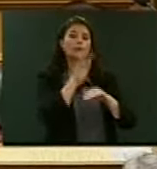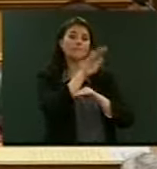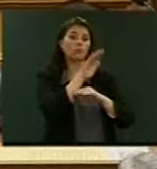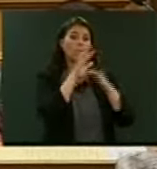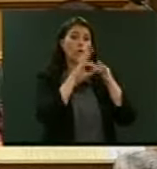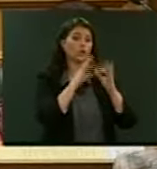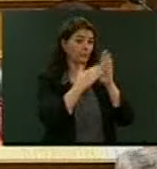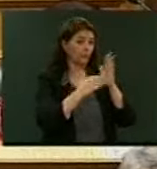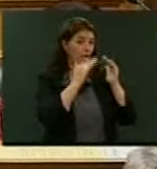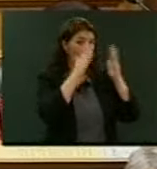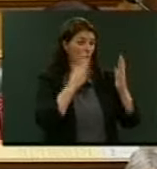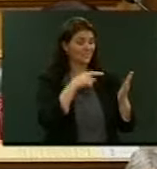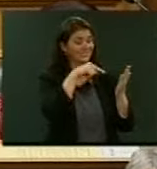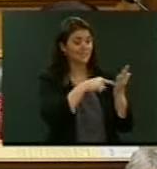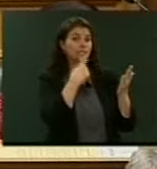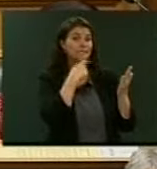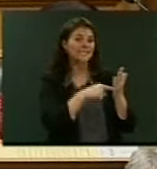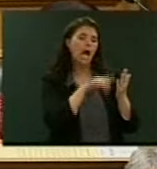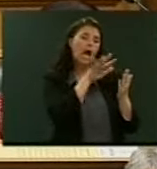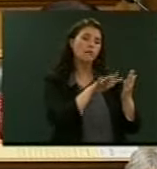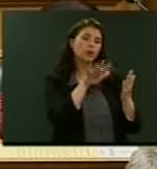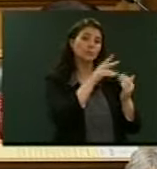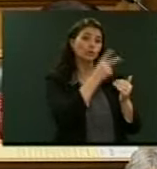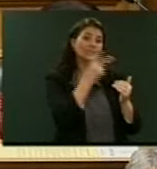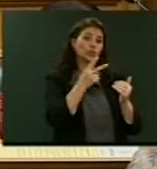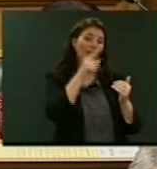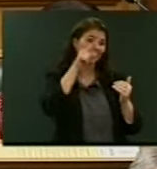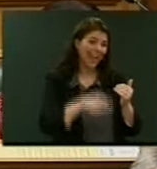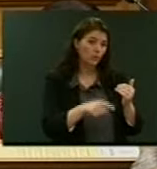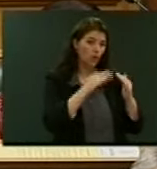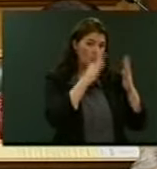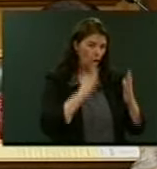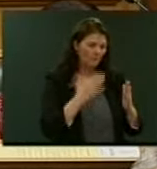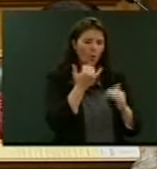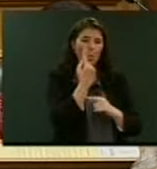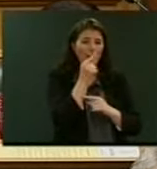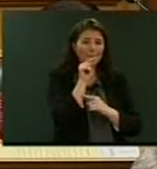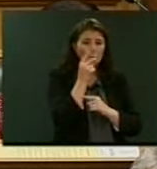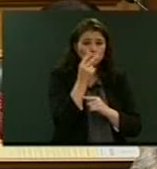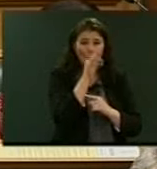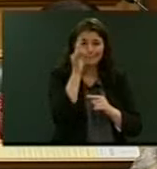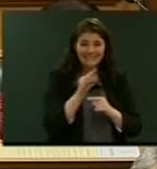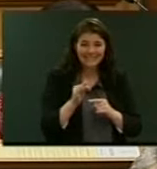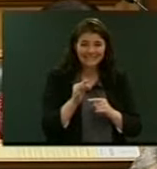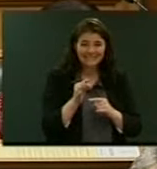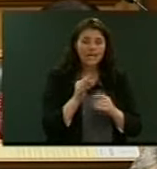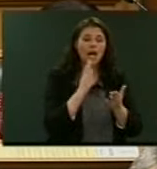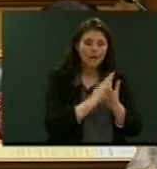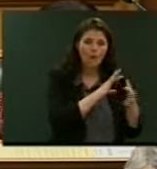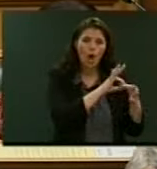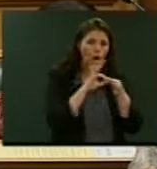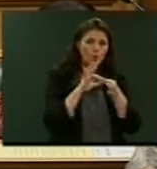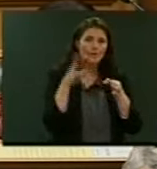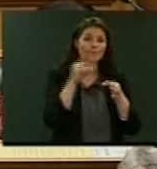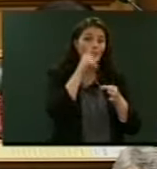housing, showing approximately 22,000 homes, or 1.2% are owned by